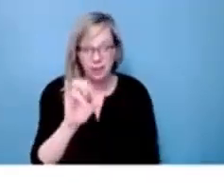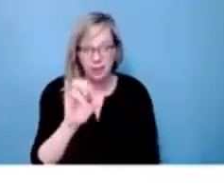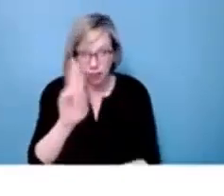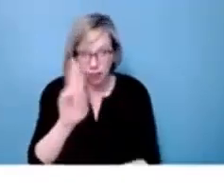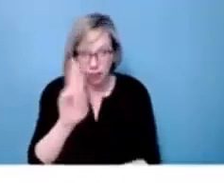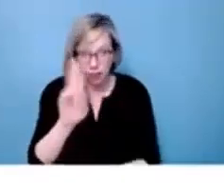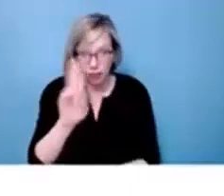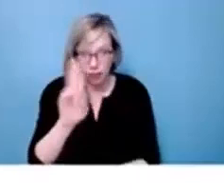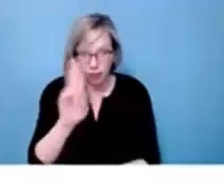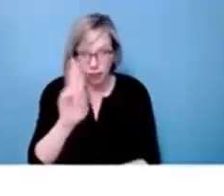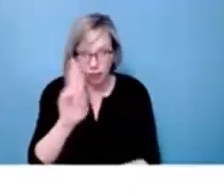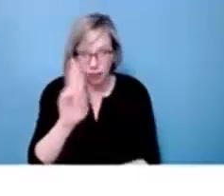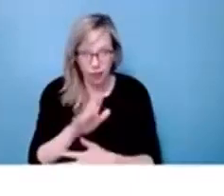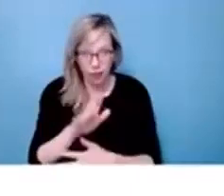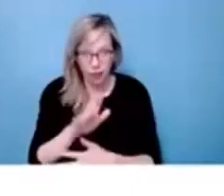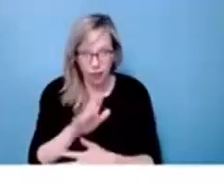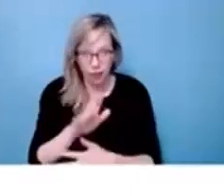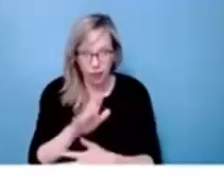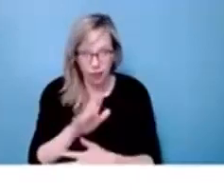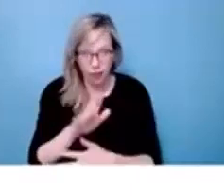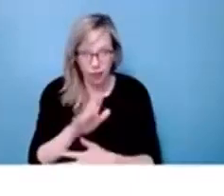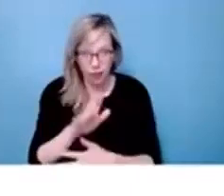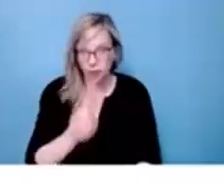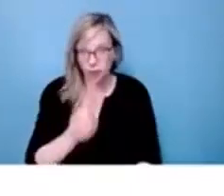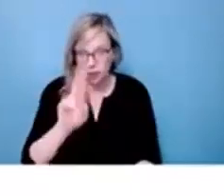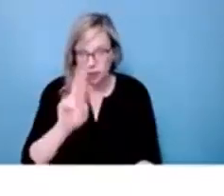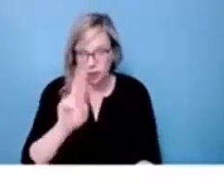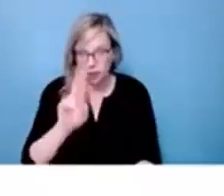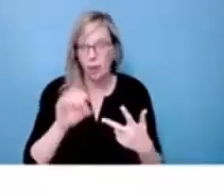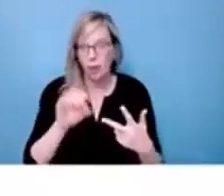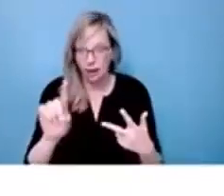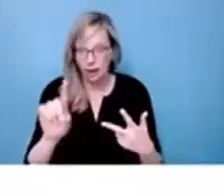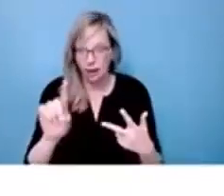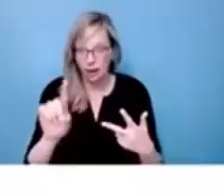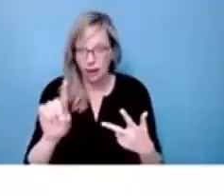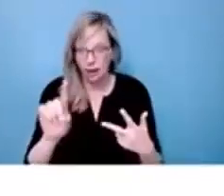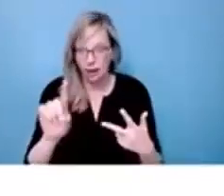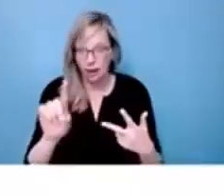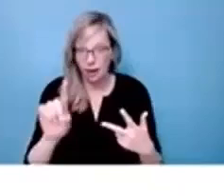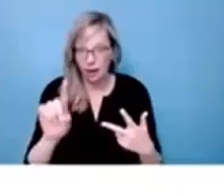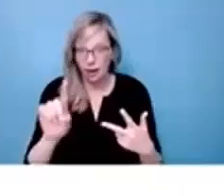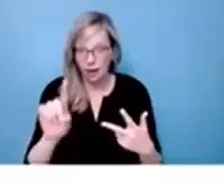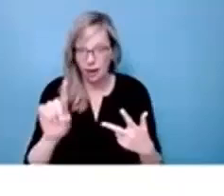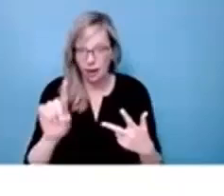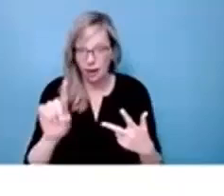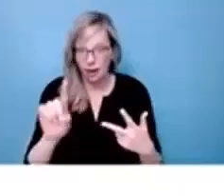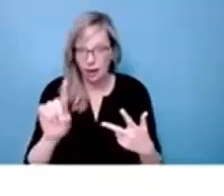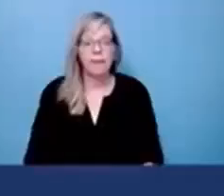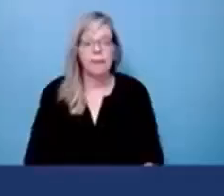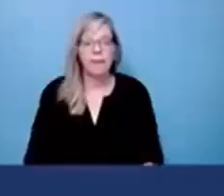Xavier University and Toronto Metropolitan University and OCAD University.